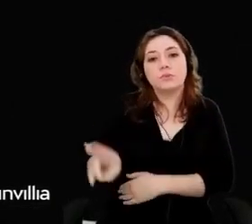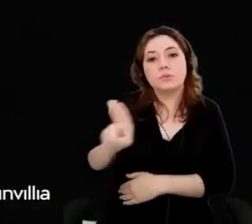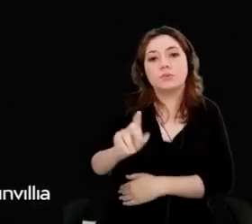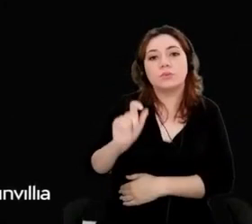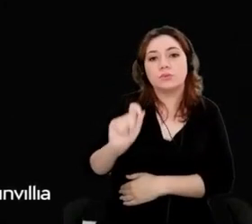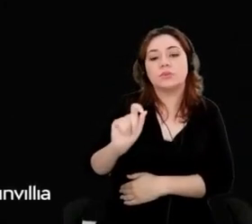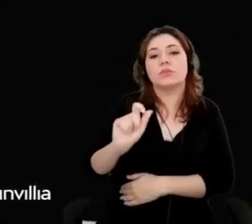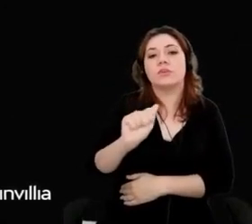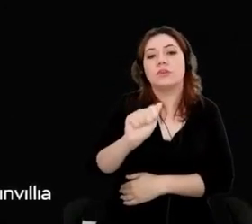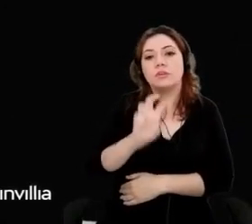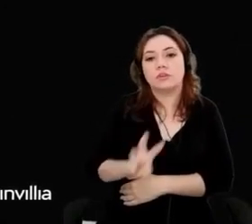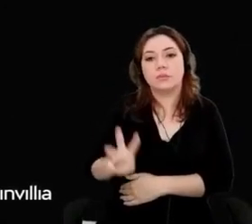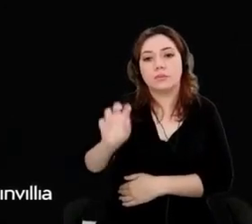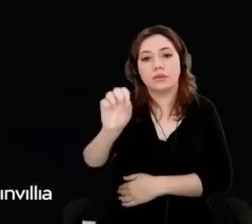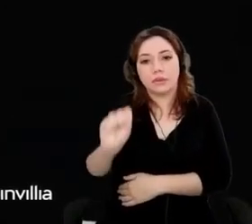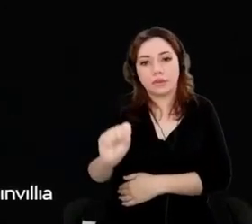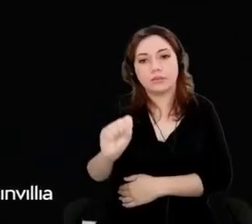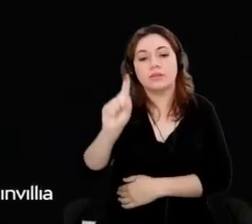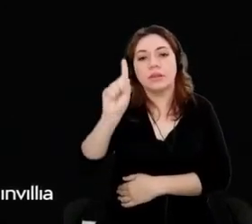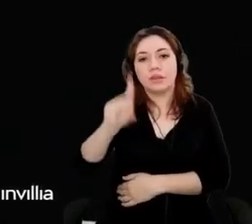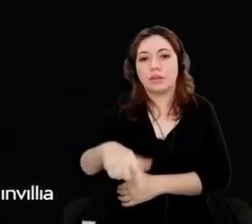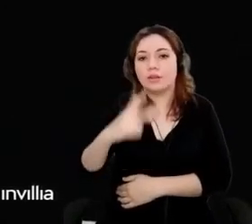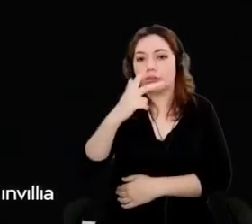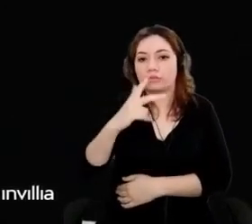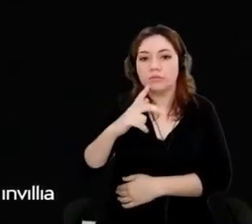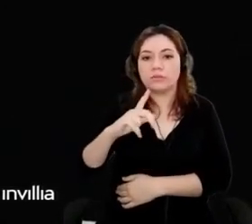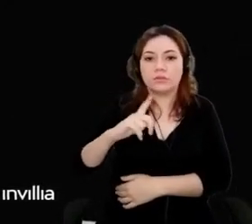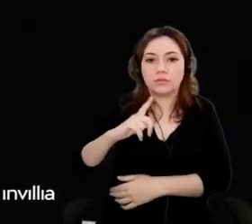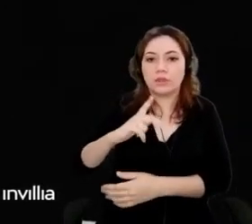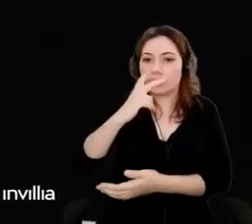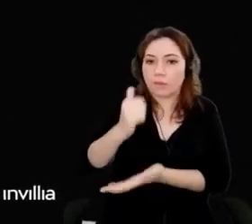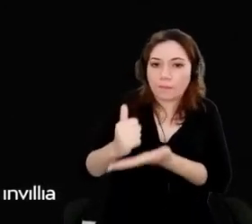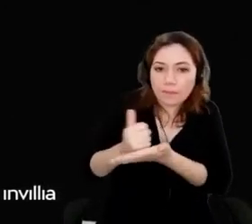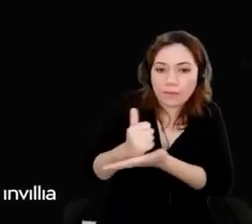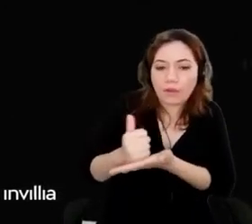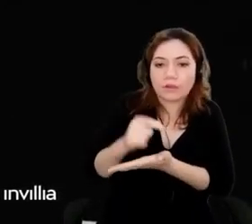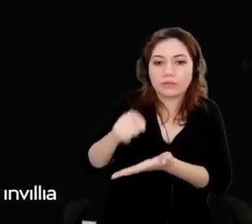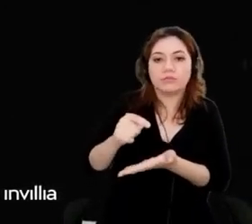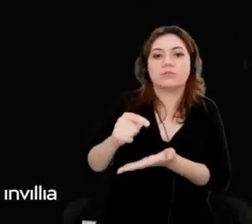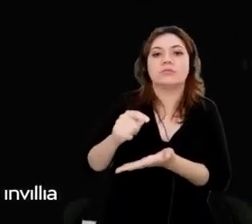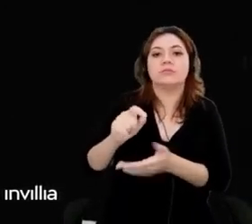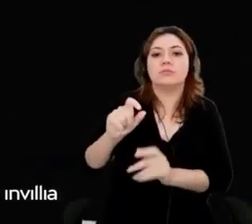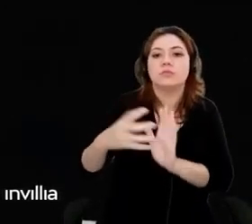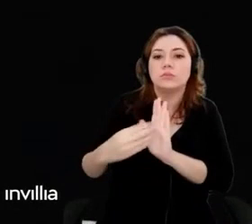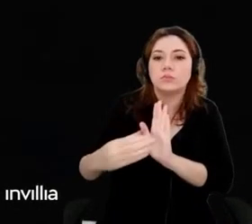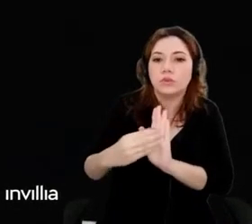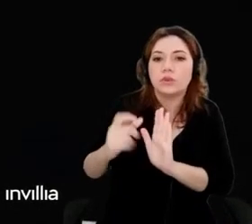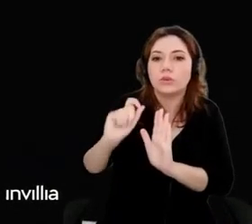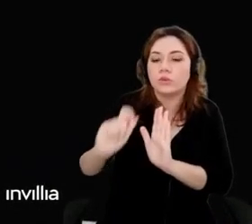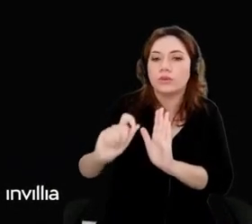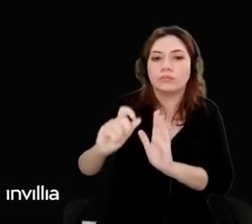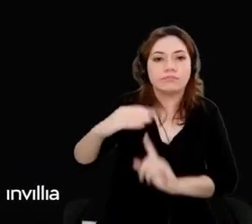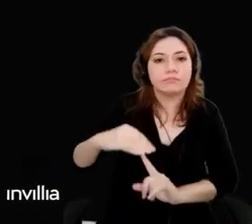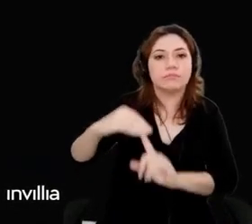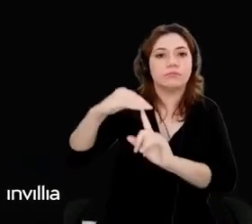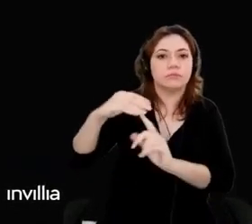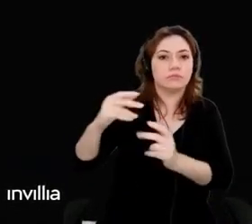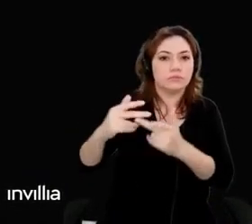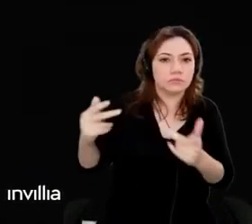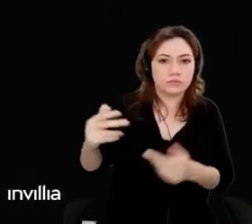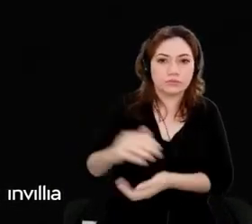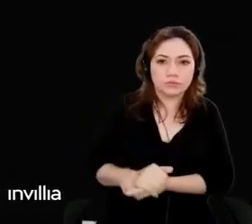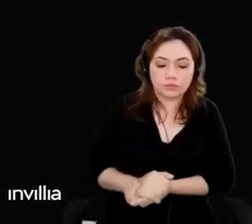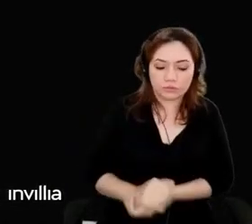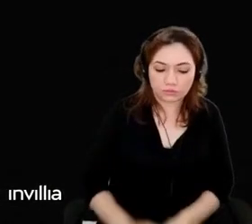our AI stack. And foundation models as Entropic Cloud and others. Finally, the AI